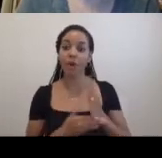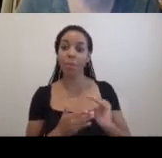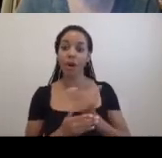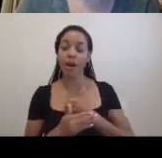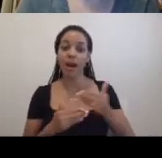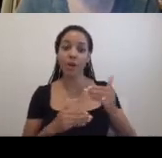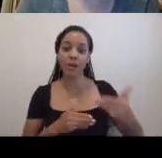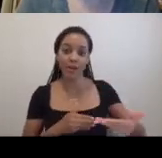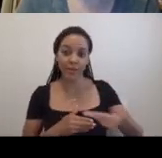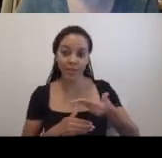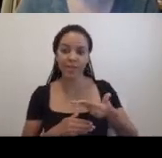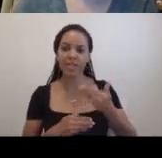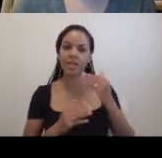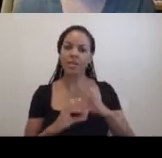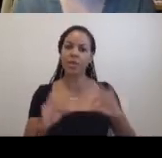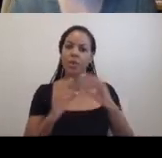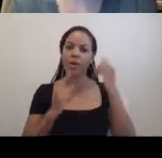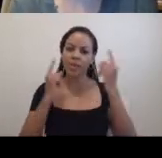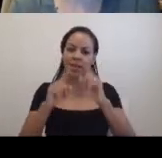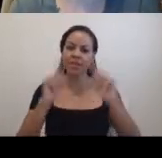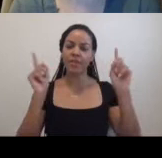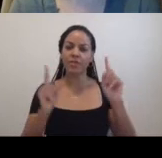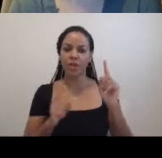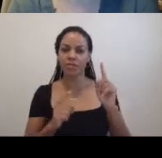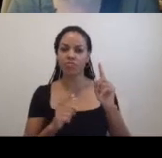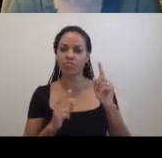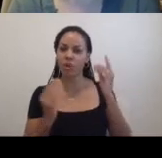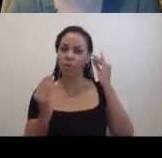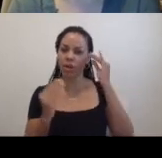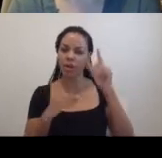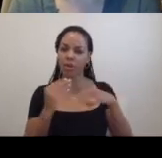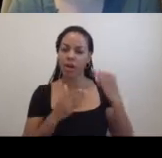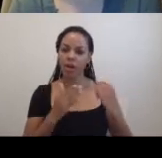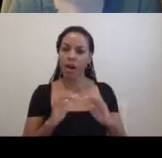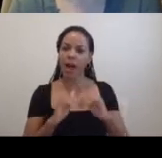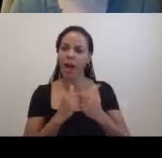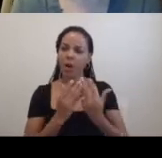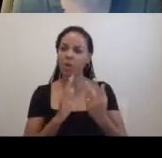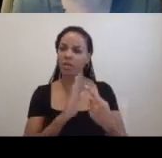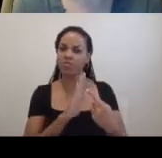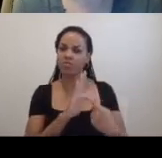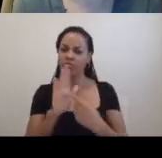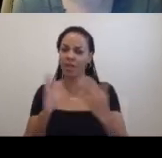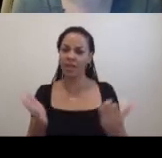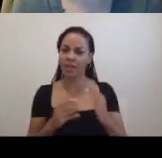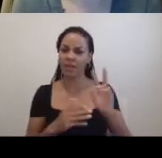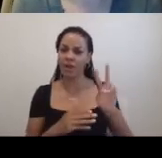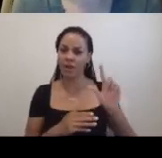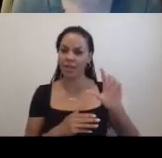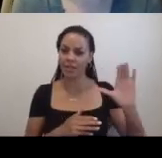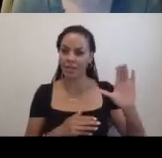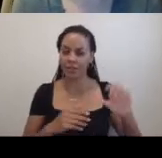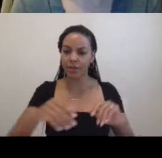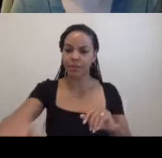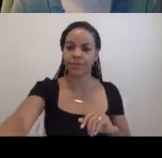residencies as critical sites of production, I'd like to briefly tell you how we do that at the Verilis Center, a platform for public scholarship on art and